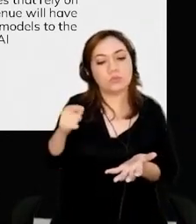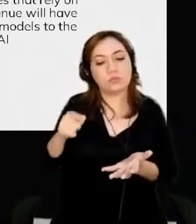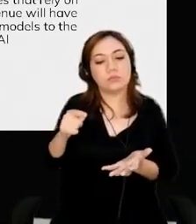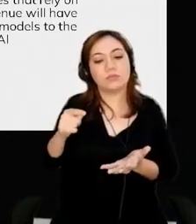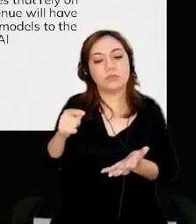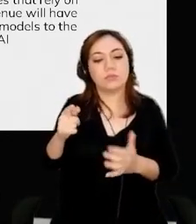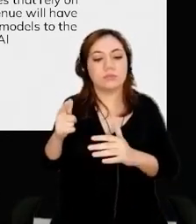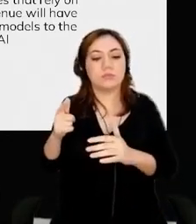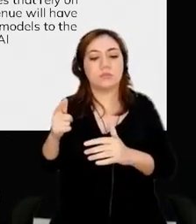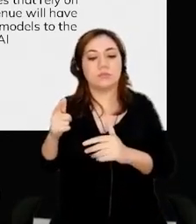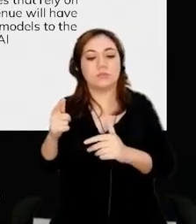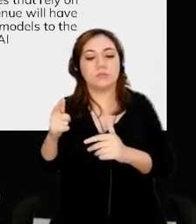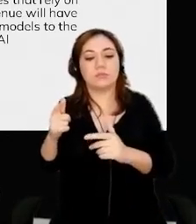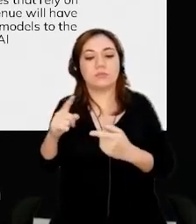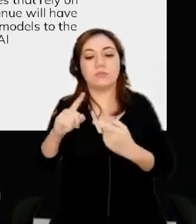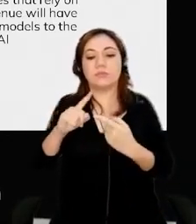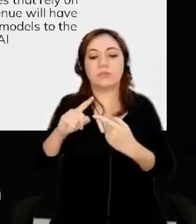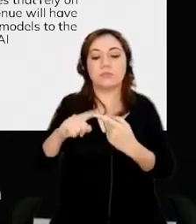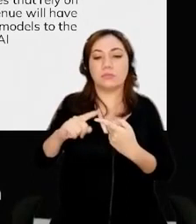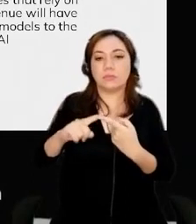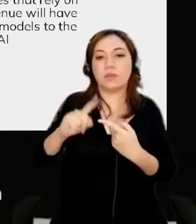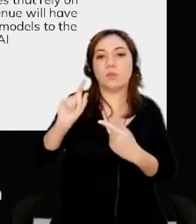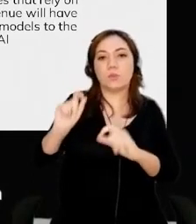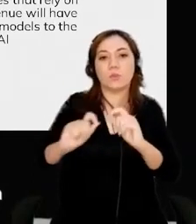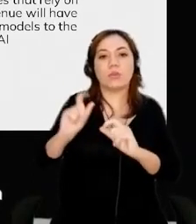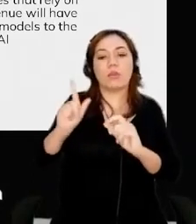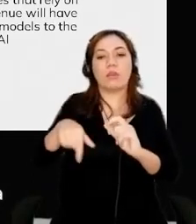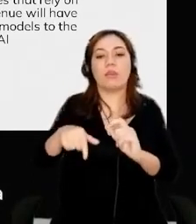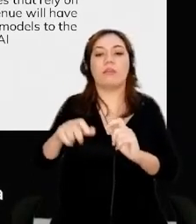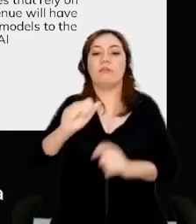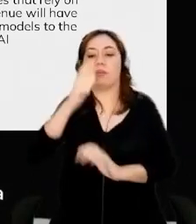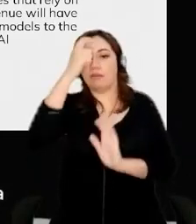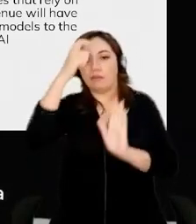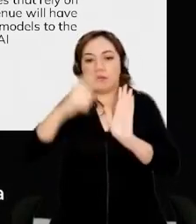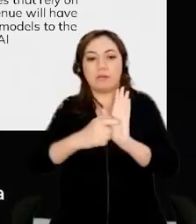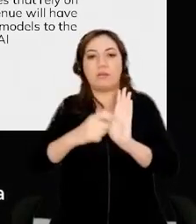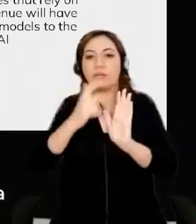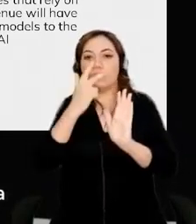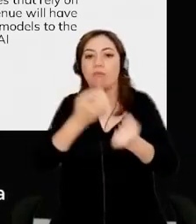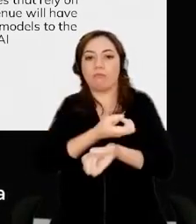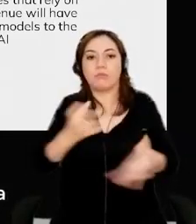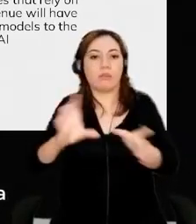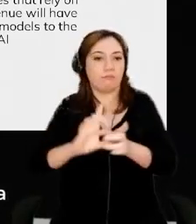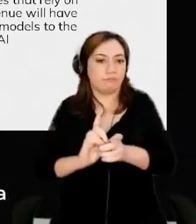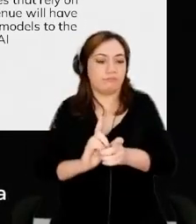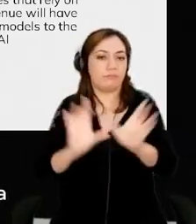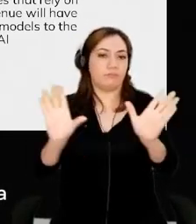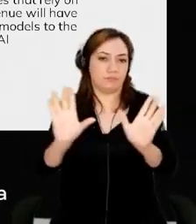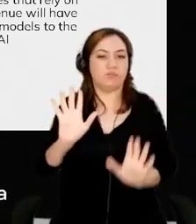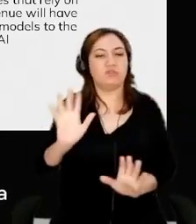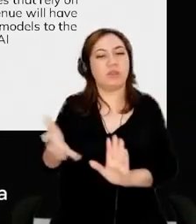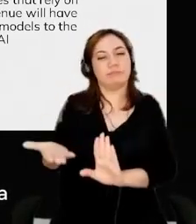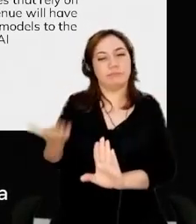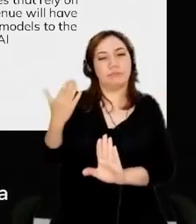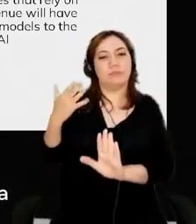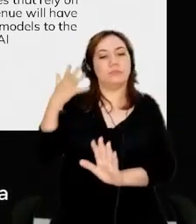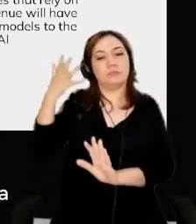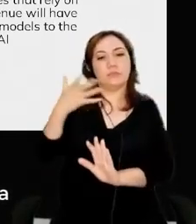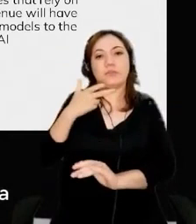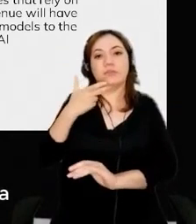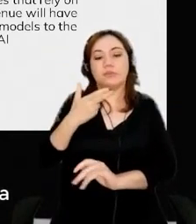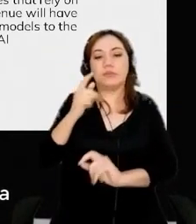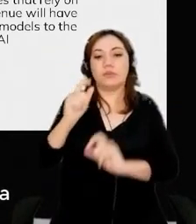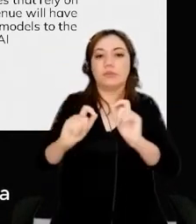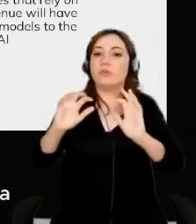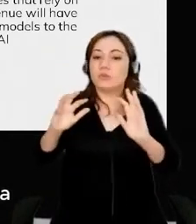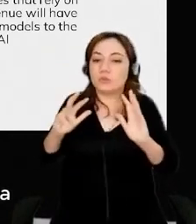democratization of AI. It was mentioned in some of the panels before that everybody's going to be impacted by